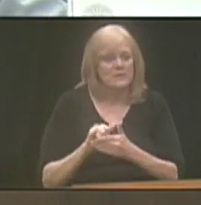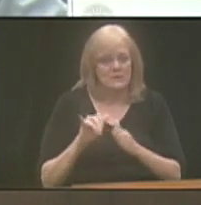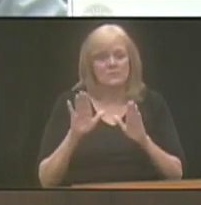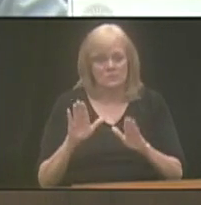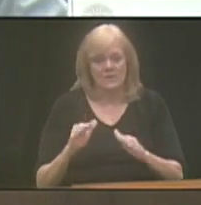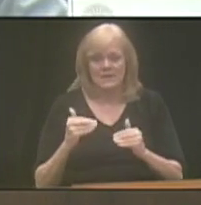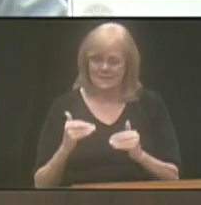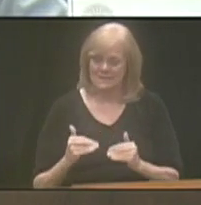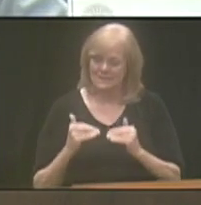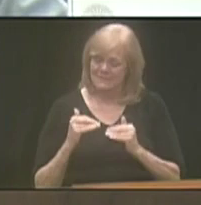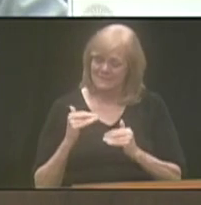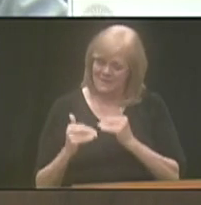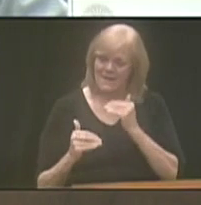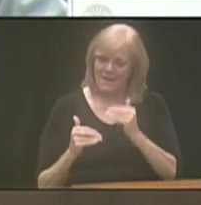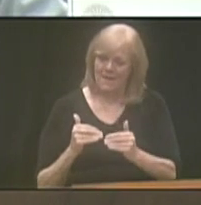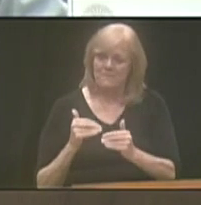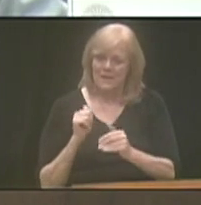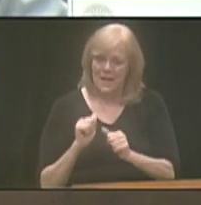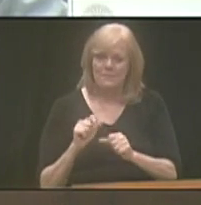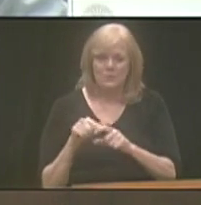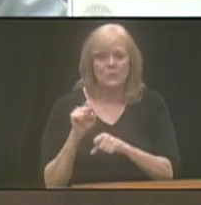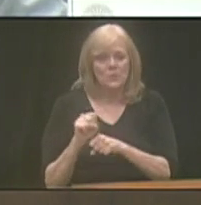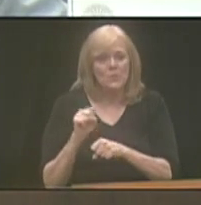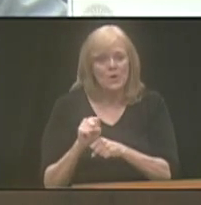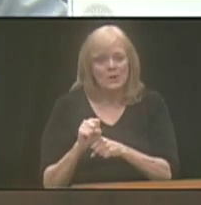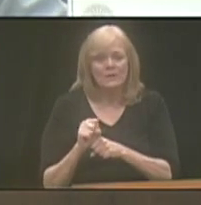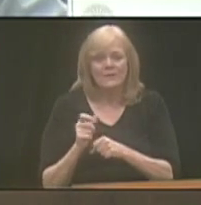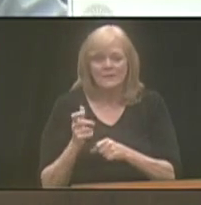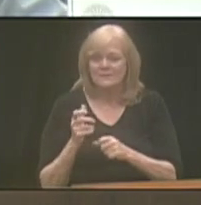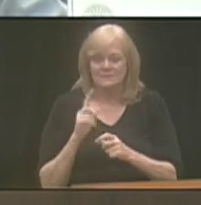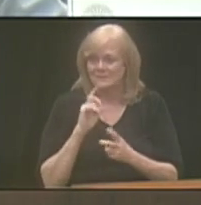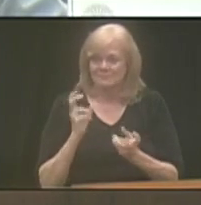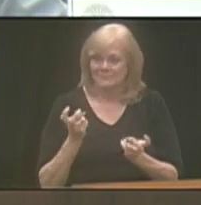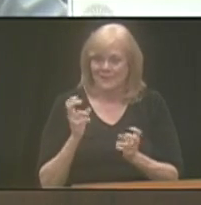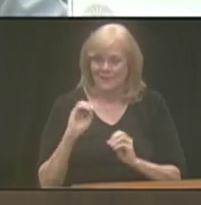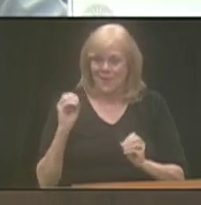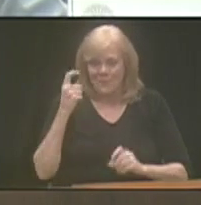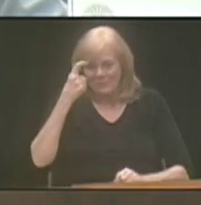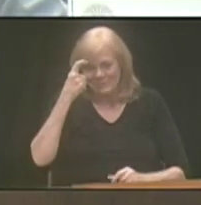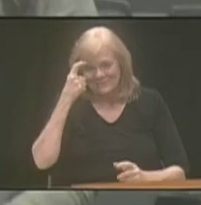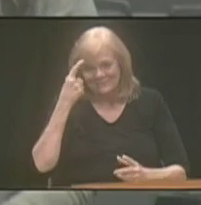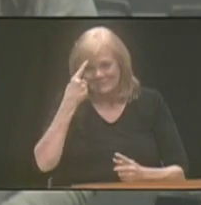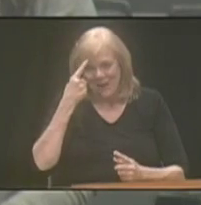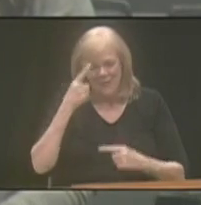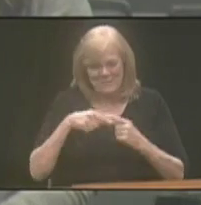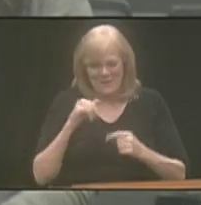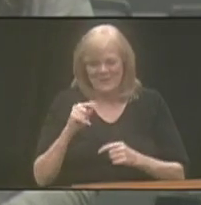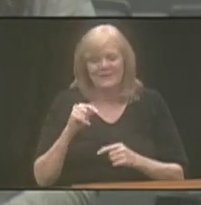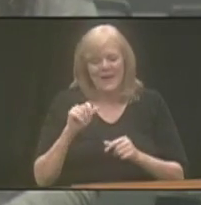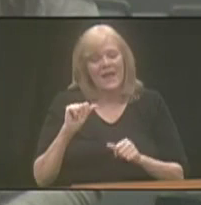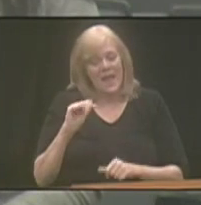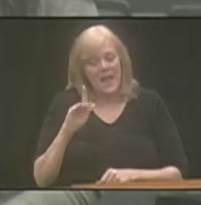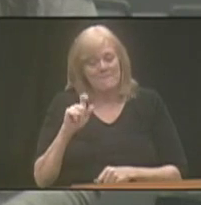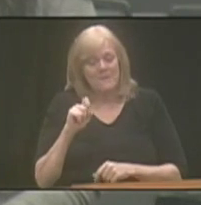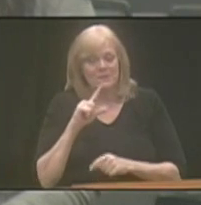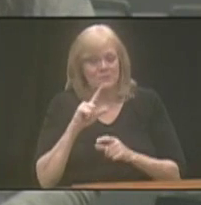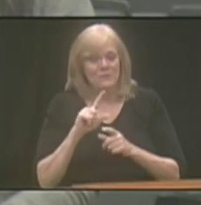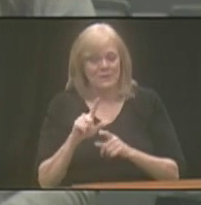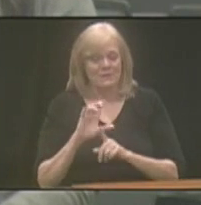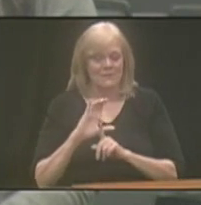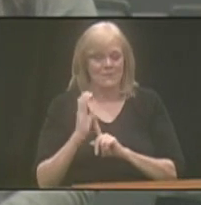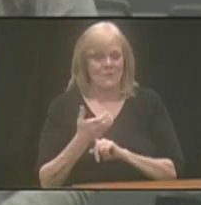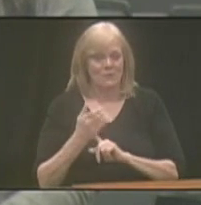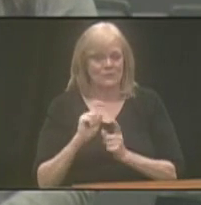a great step, and the ABLE to work is, it's kind of a no-brainer, really. Yeah, yeah, this ABLE is really a culture change,